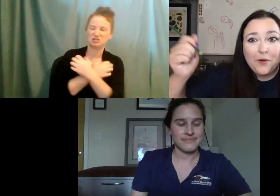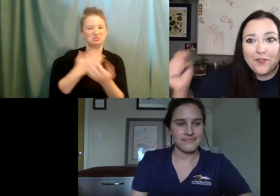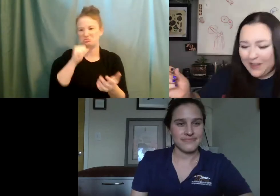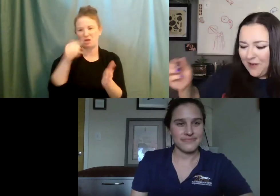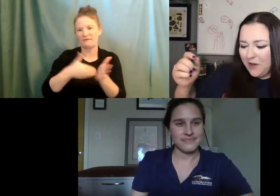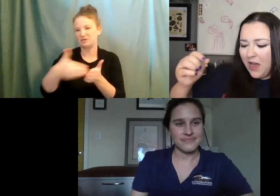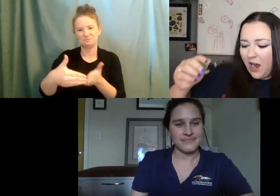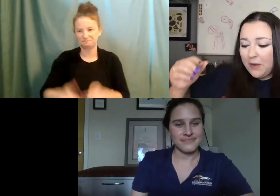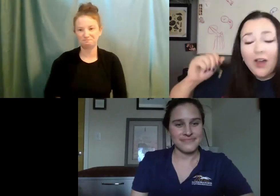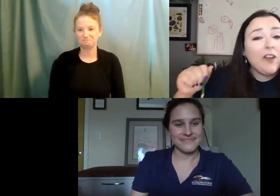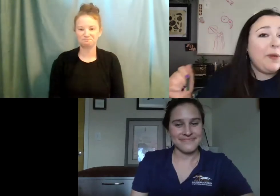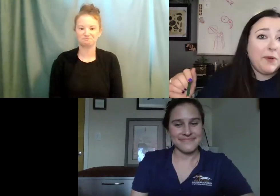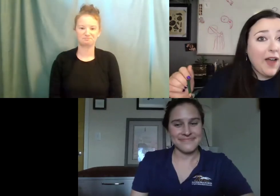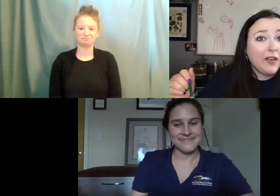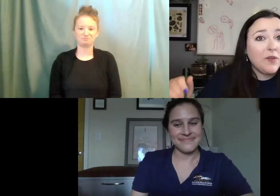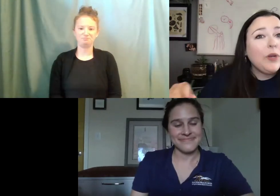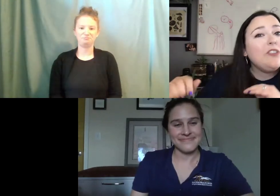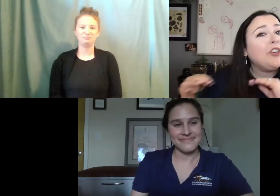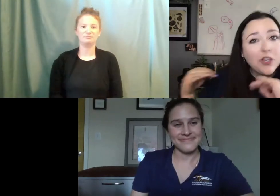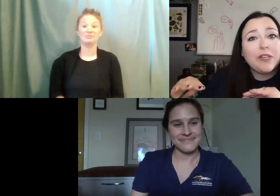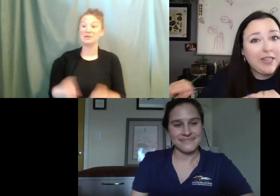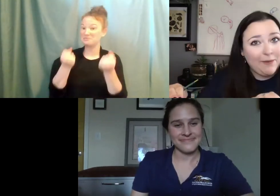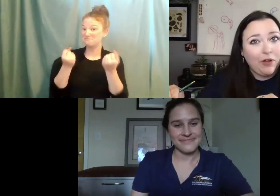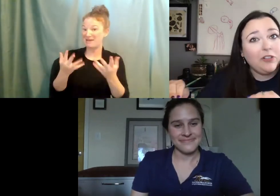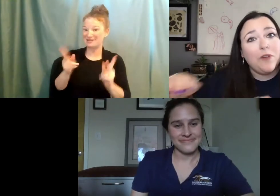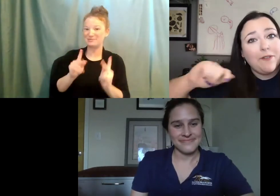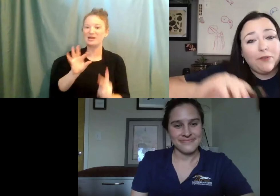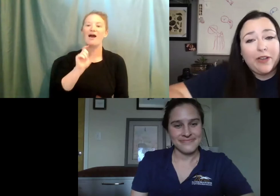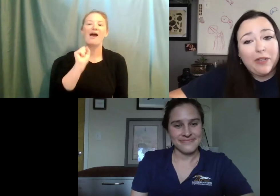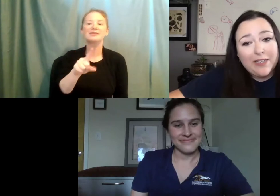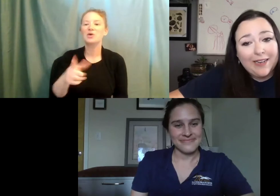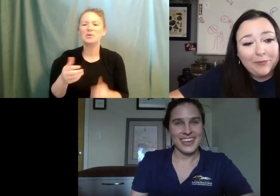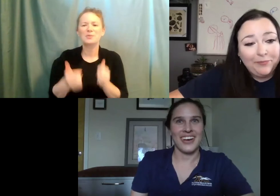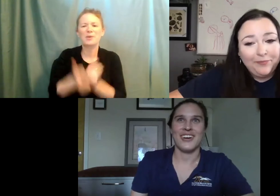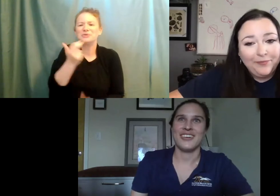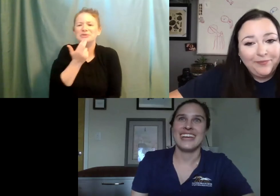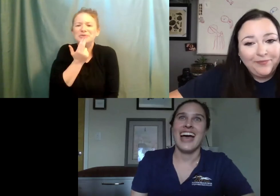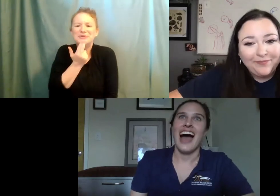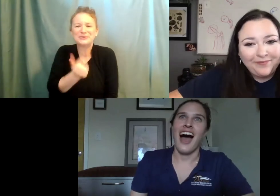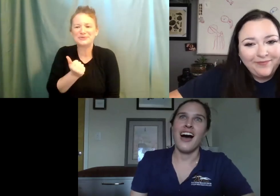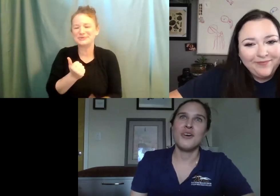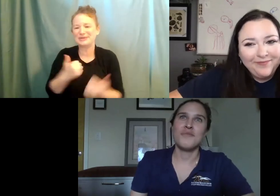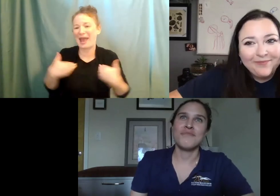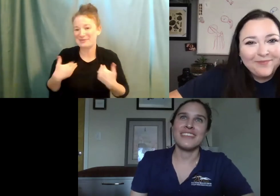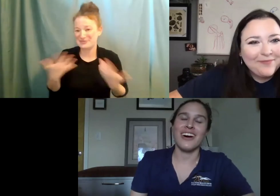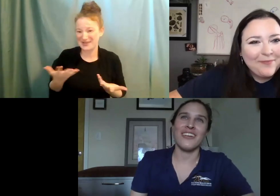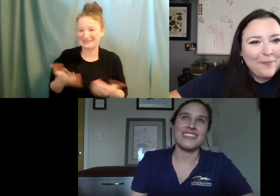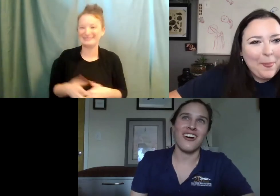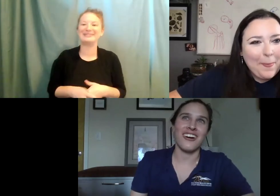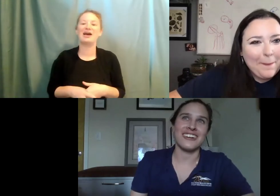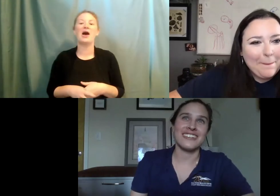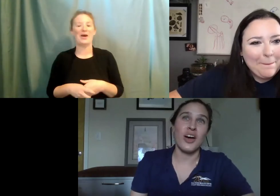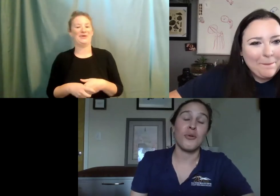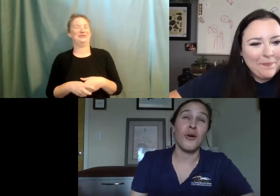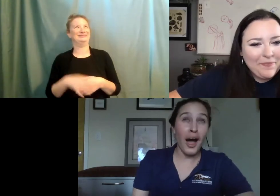Cool. Thank you. Um, a lot of people have asked, what is the cutest animal you have ever rehabilitated? Um, oh,